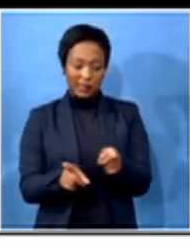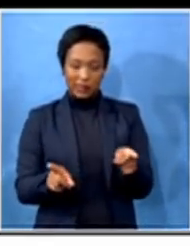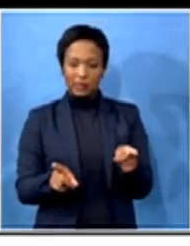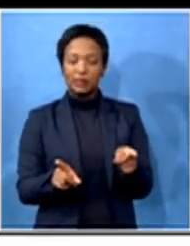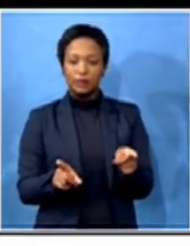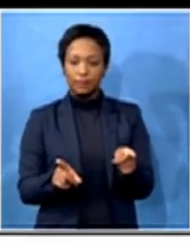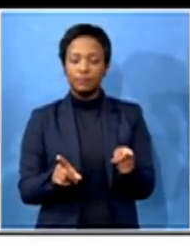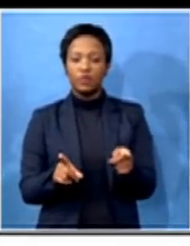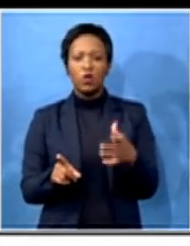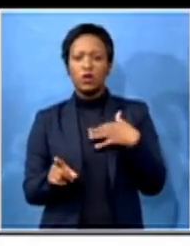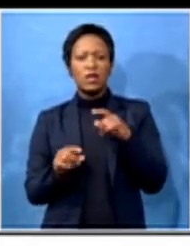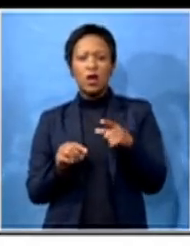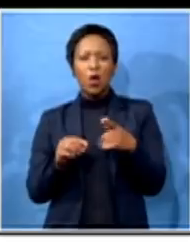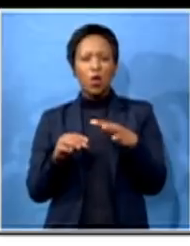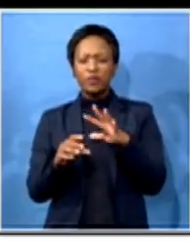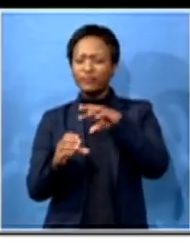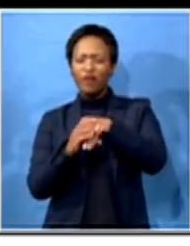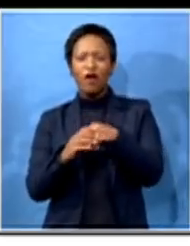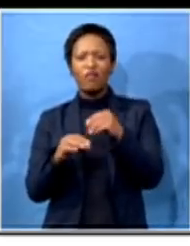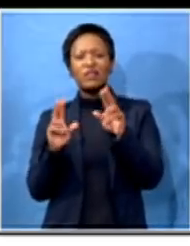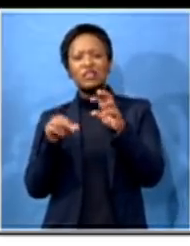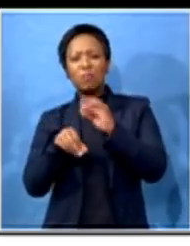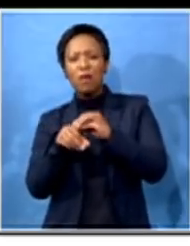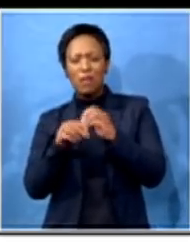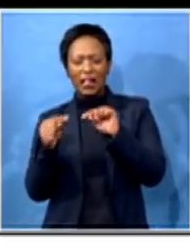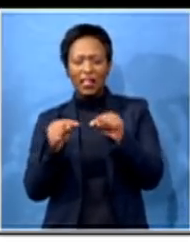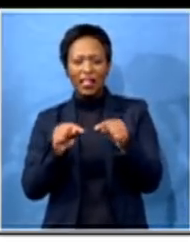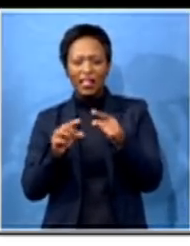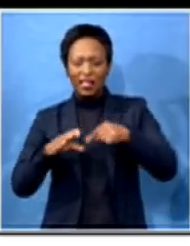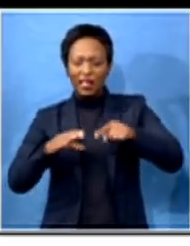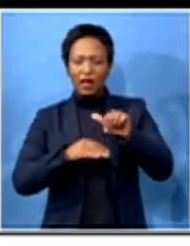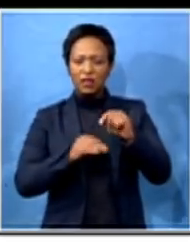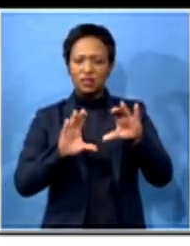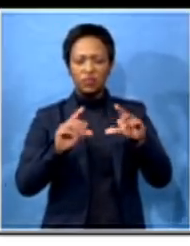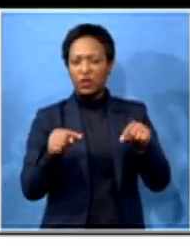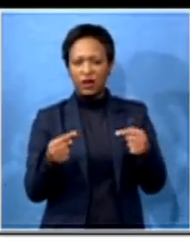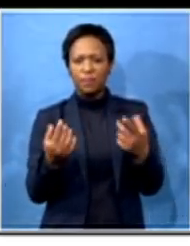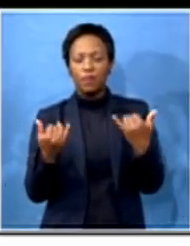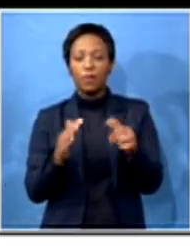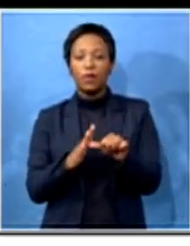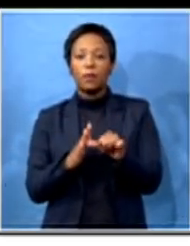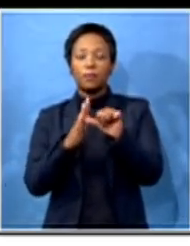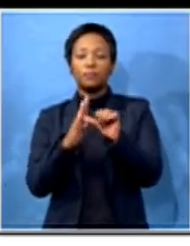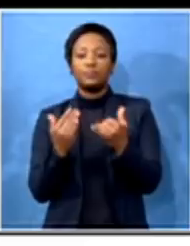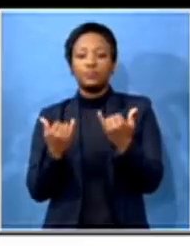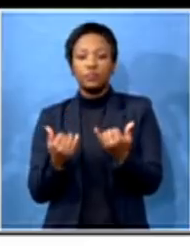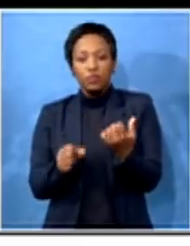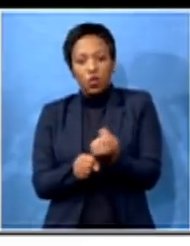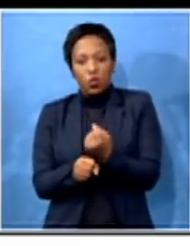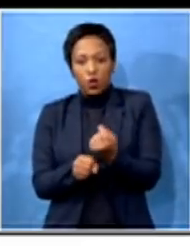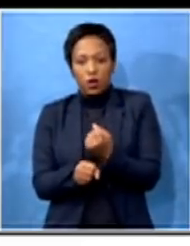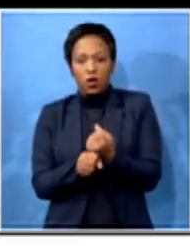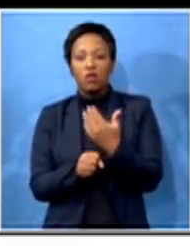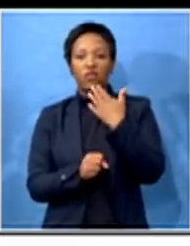in our own internal strife as an organization. Key among the issues we are focusing on, there is the aspect we are working towards